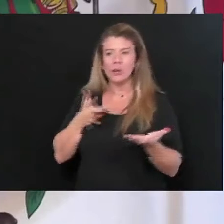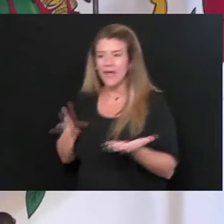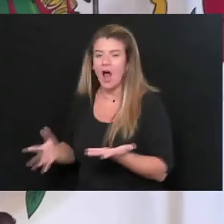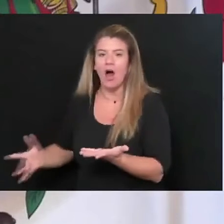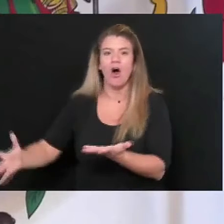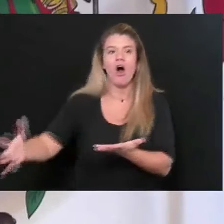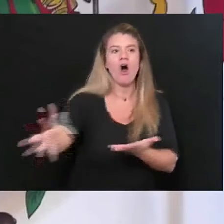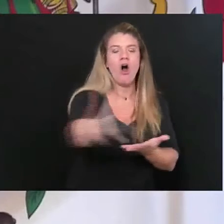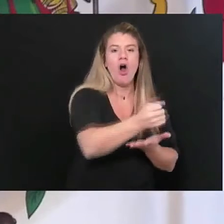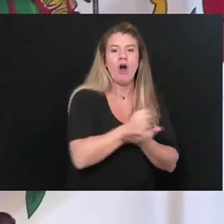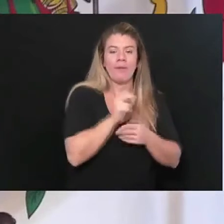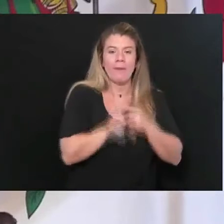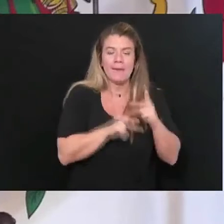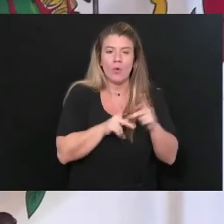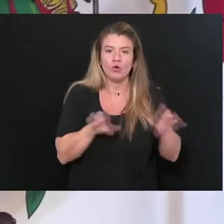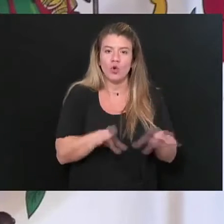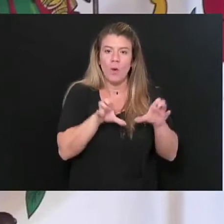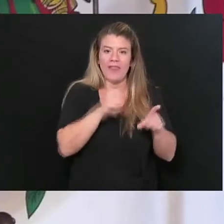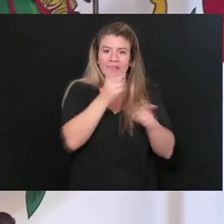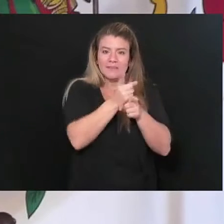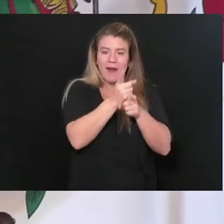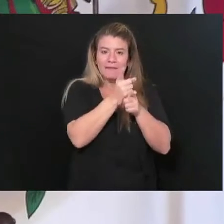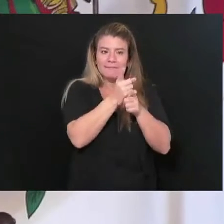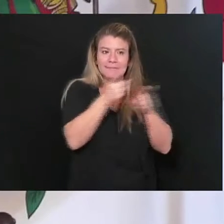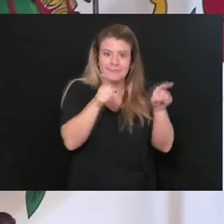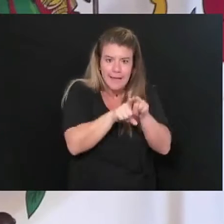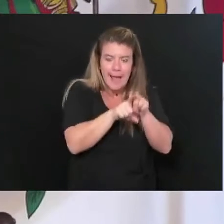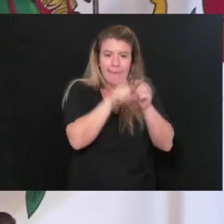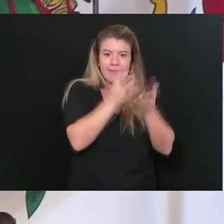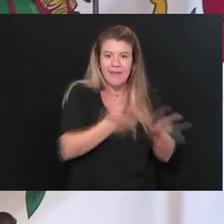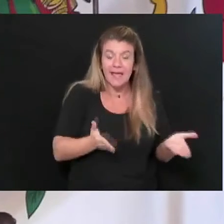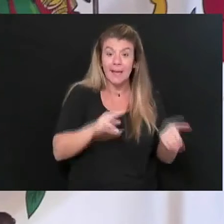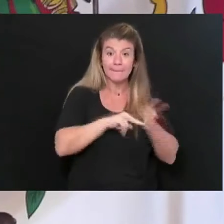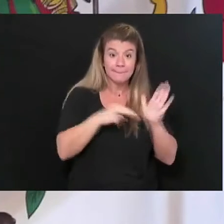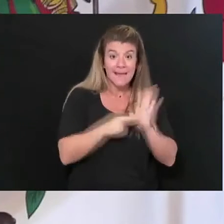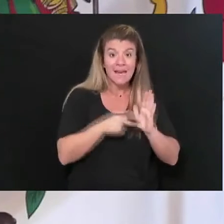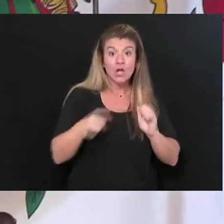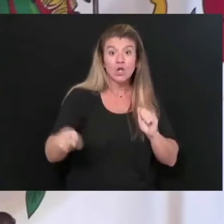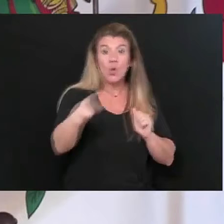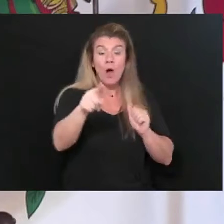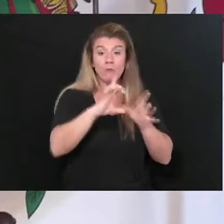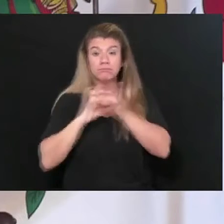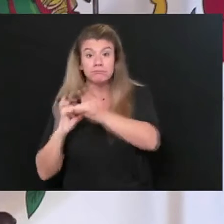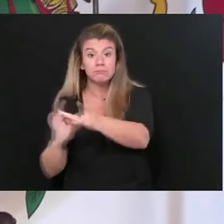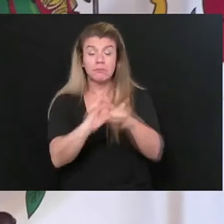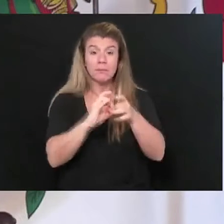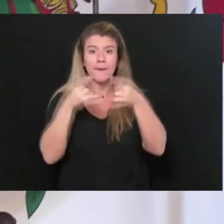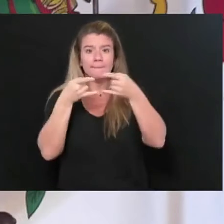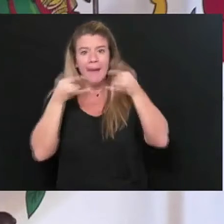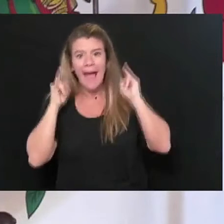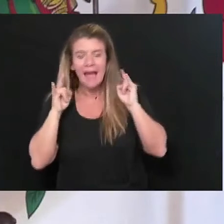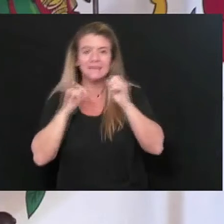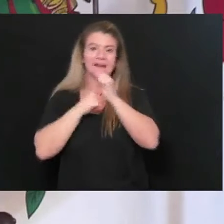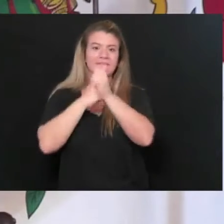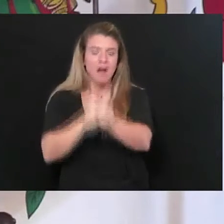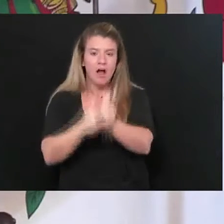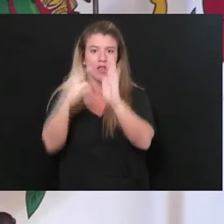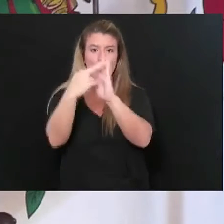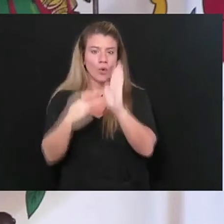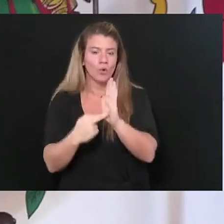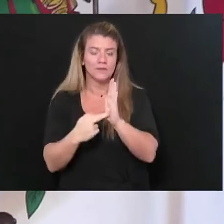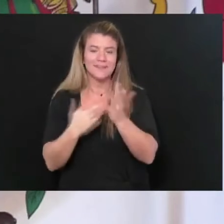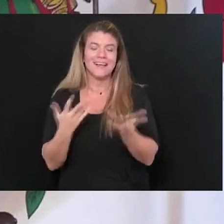moving in the right direction, everyone wearing a mask and doing all the stuff that we have to do. Kenny,